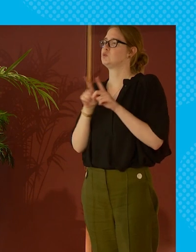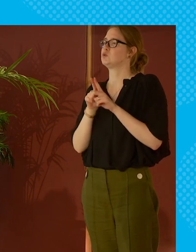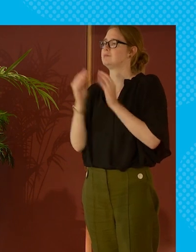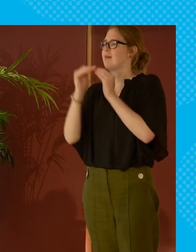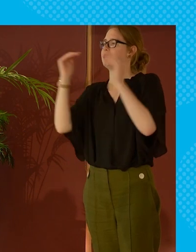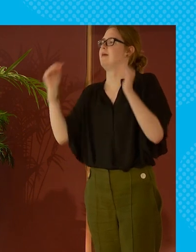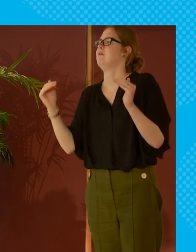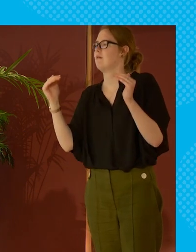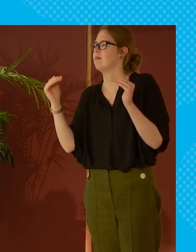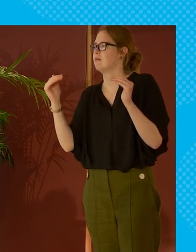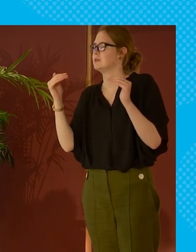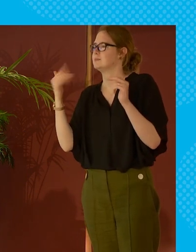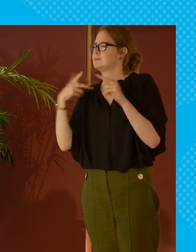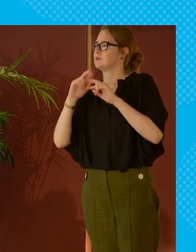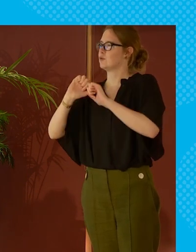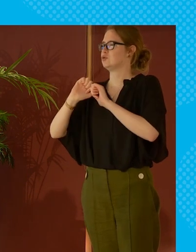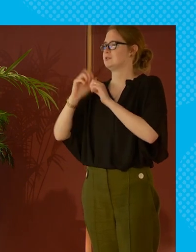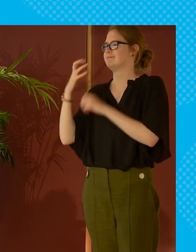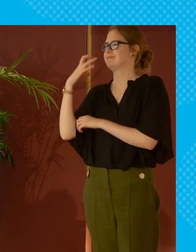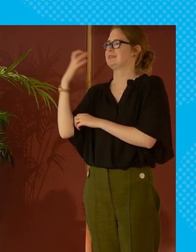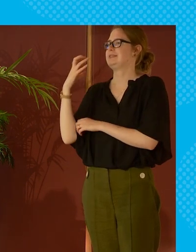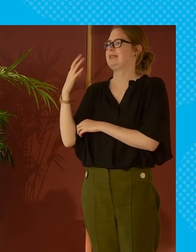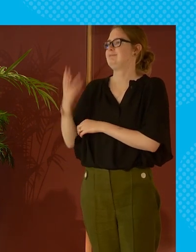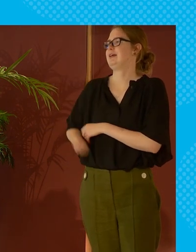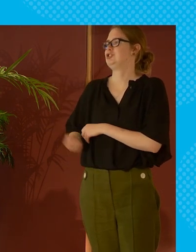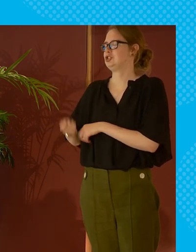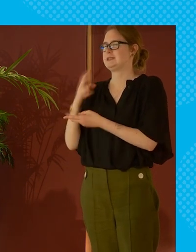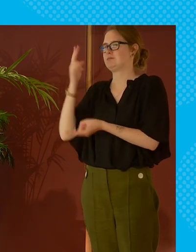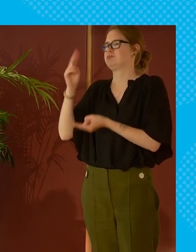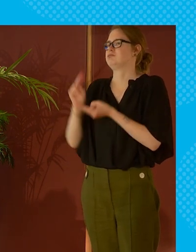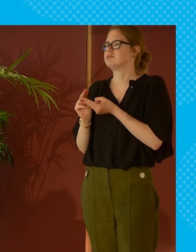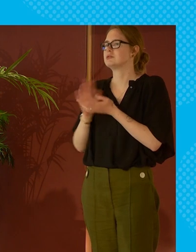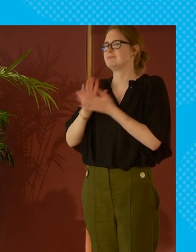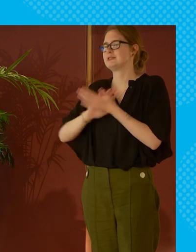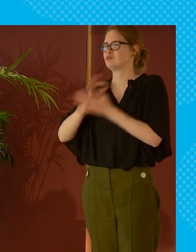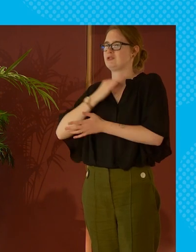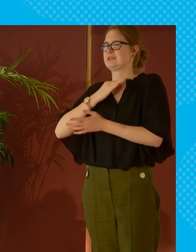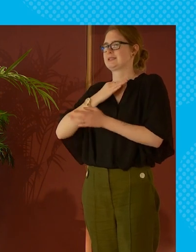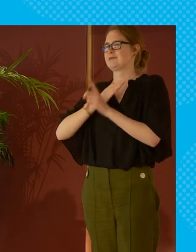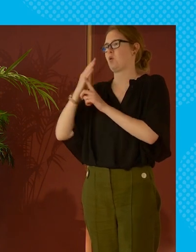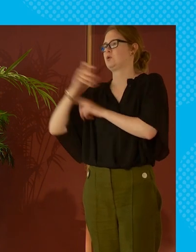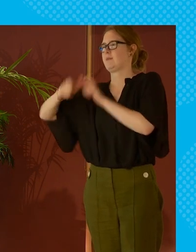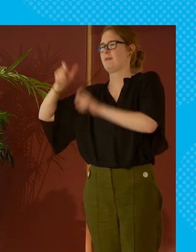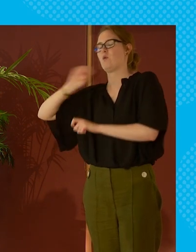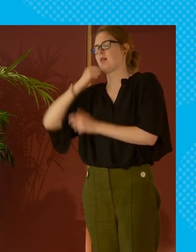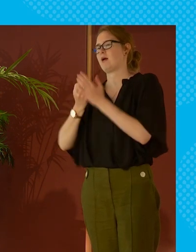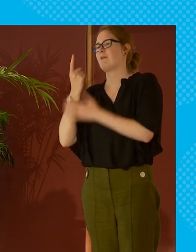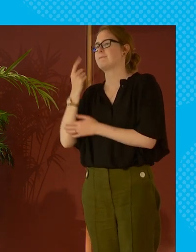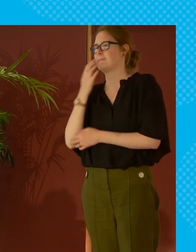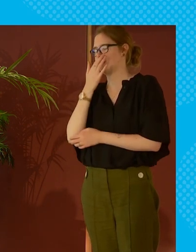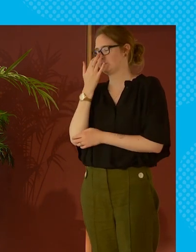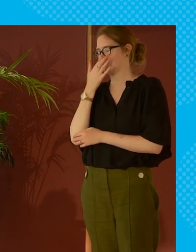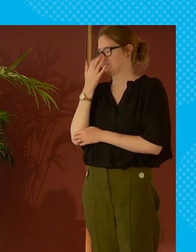the um level of those um state pensions is starting to wither again i think creates risk factors for older people